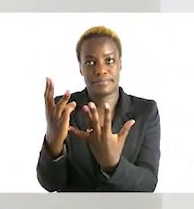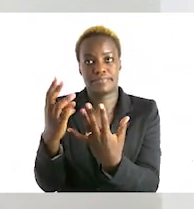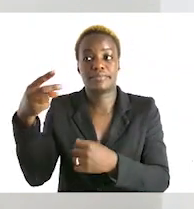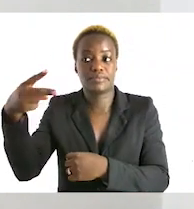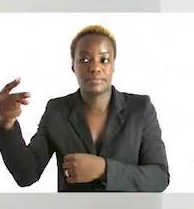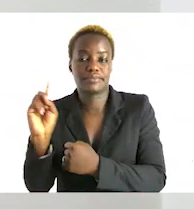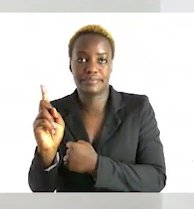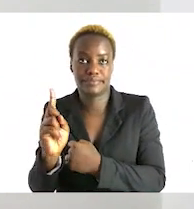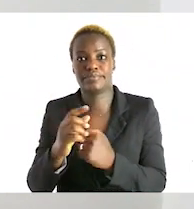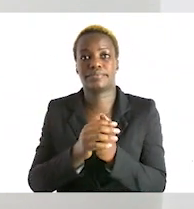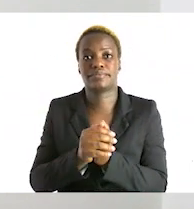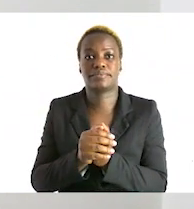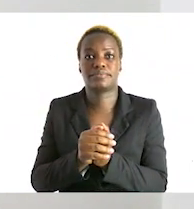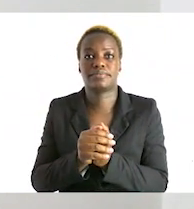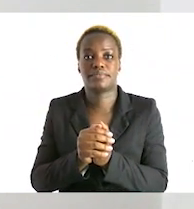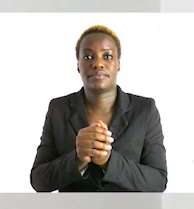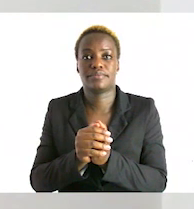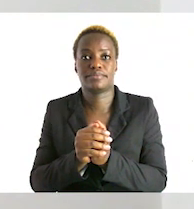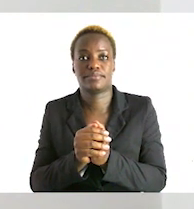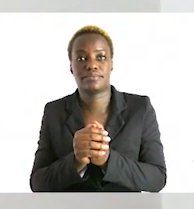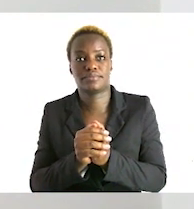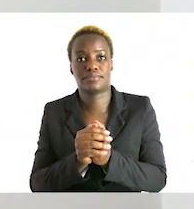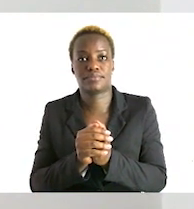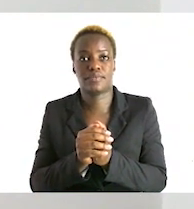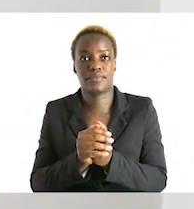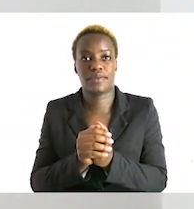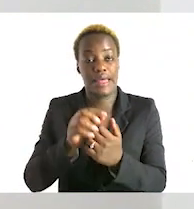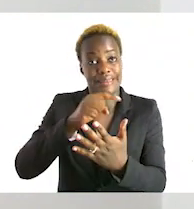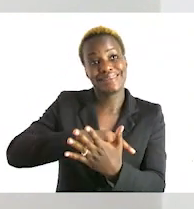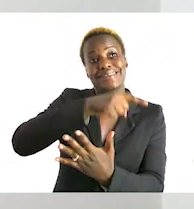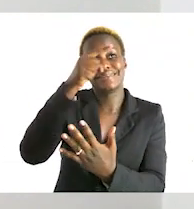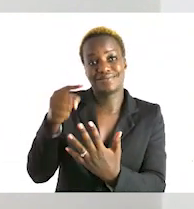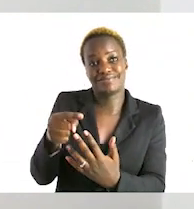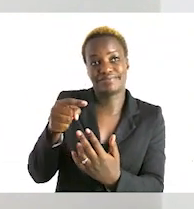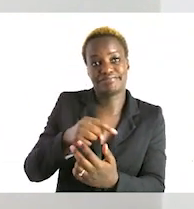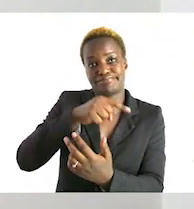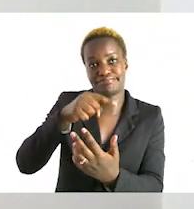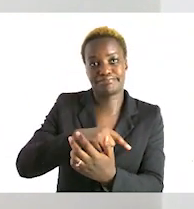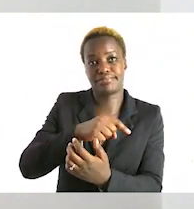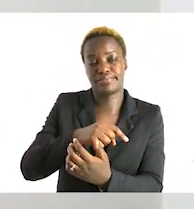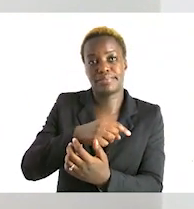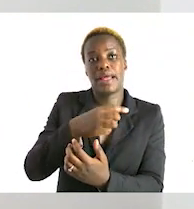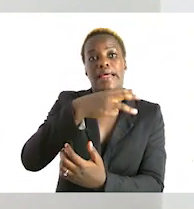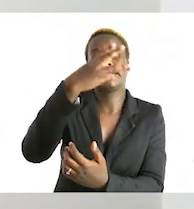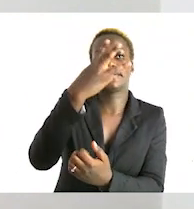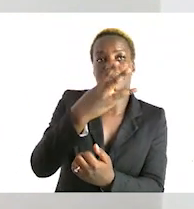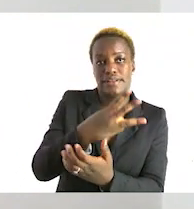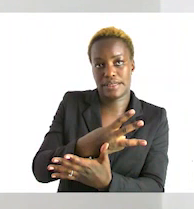okay now let us quickly do counting we skip counting in threes okay we count